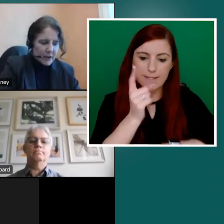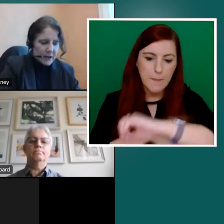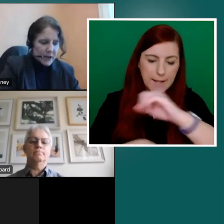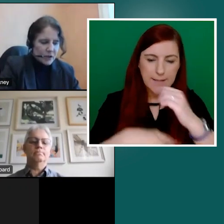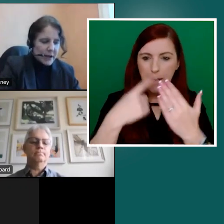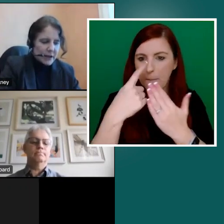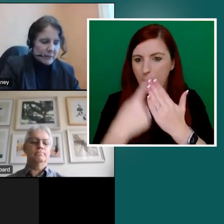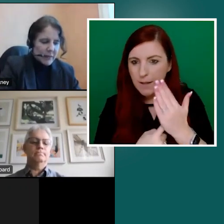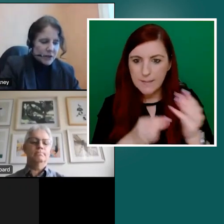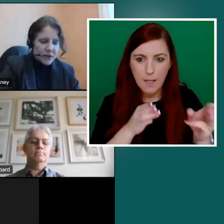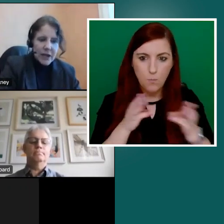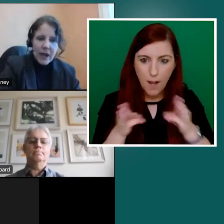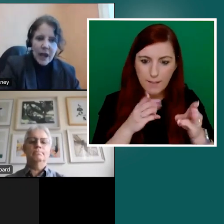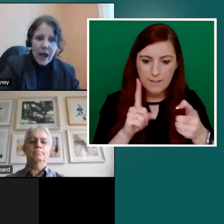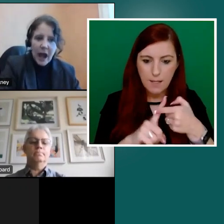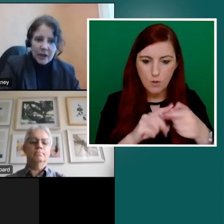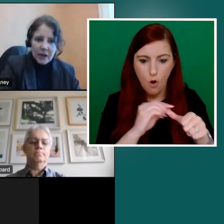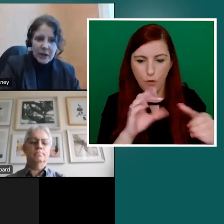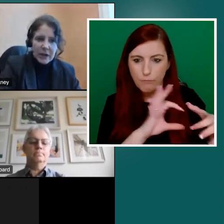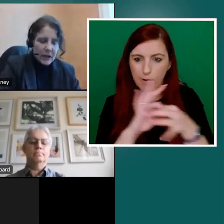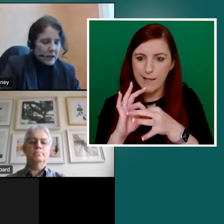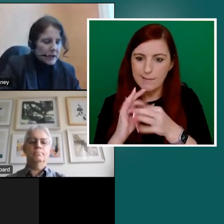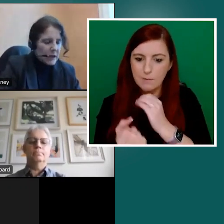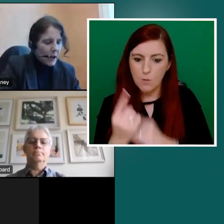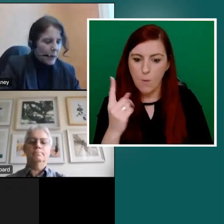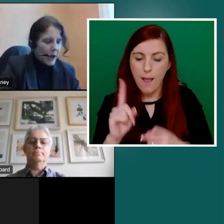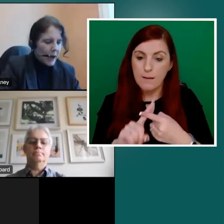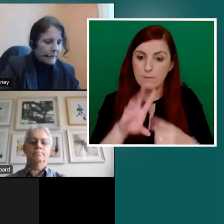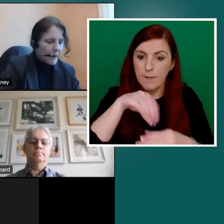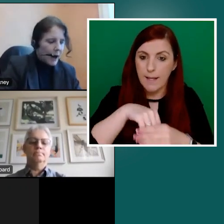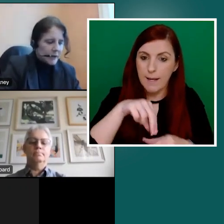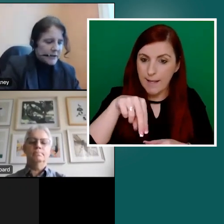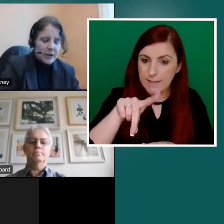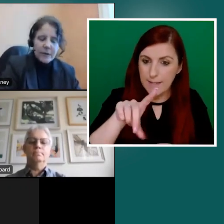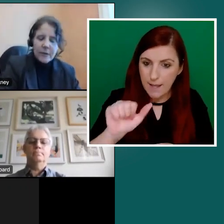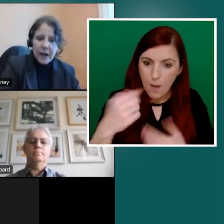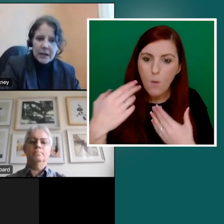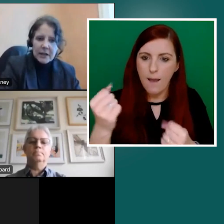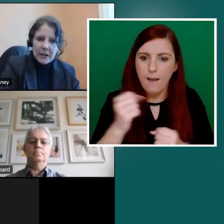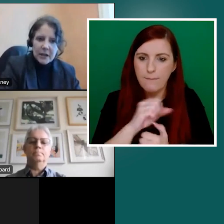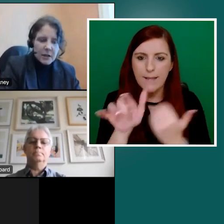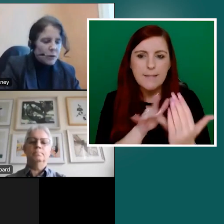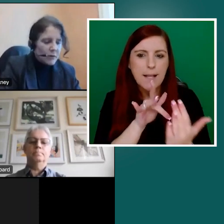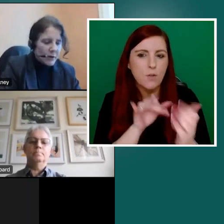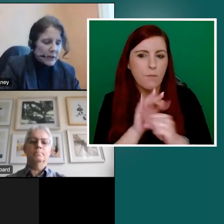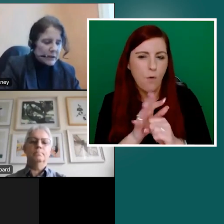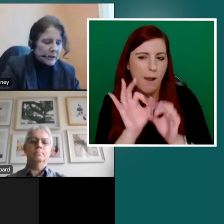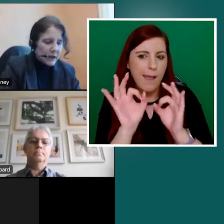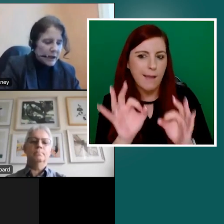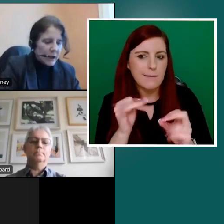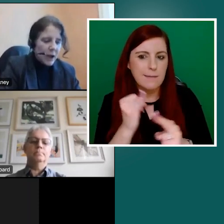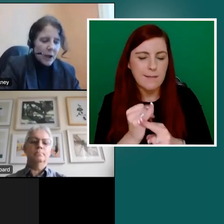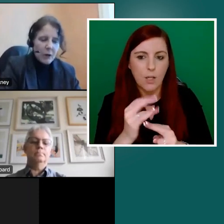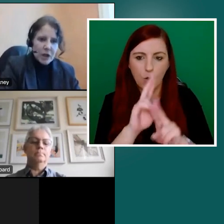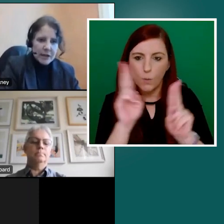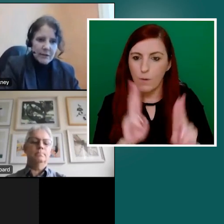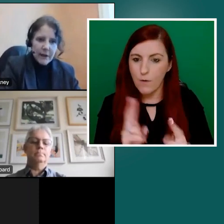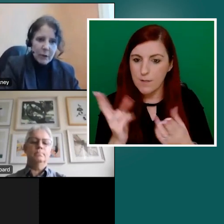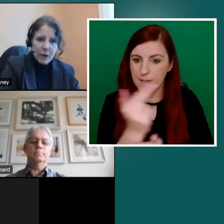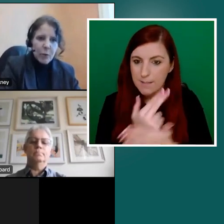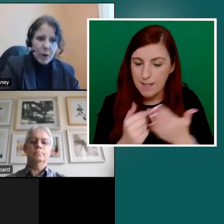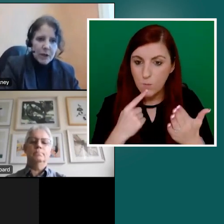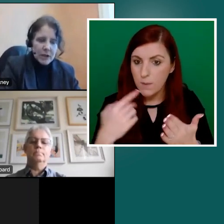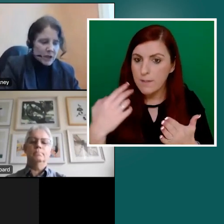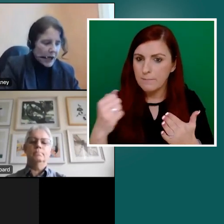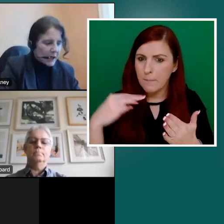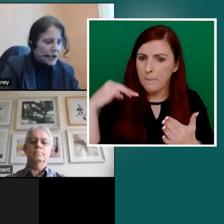and related matters. And within the NDA we have our Centre for Excellence in Universal Design, which has the